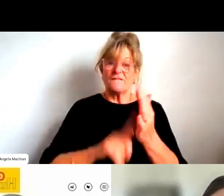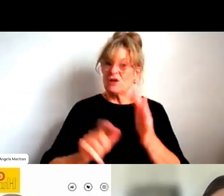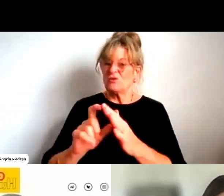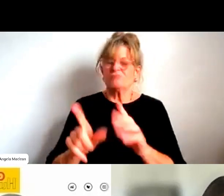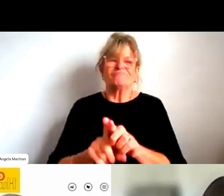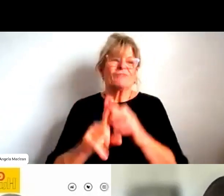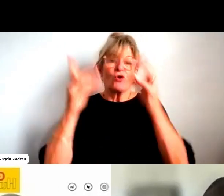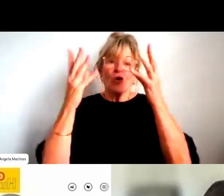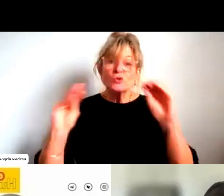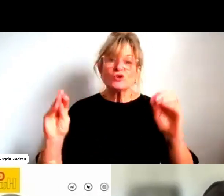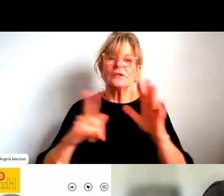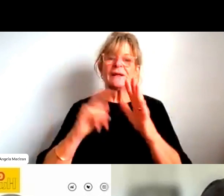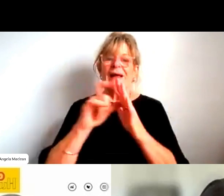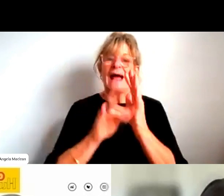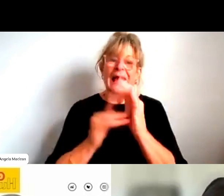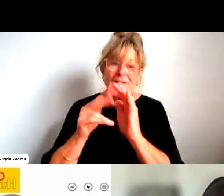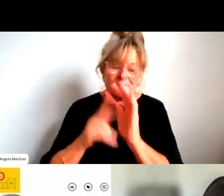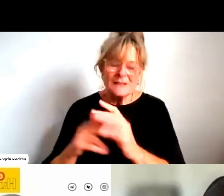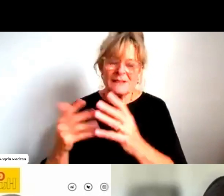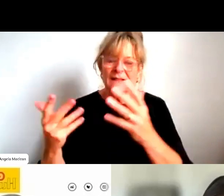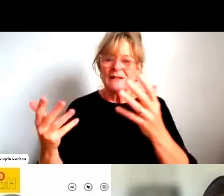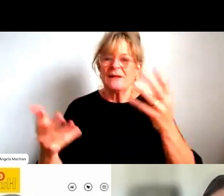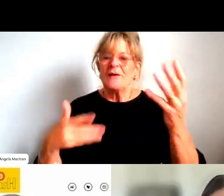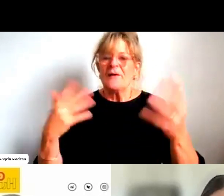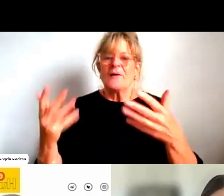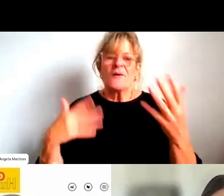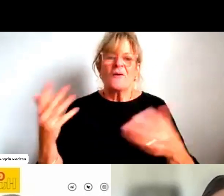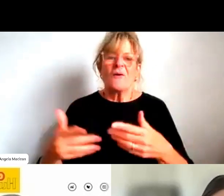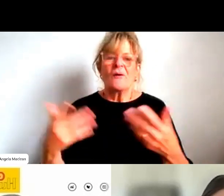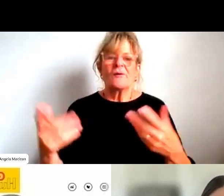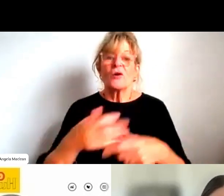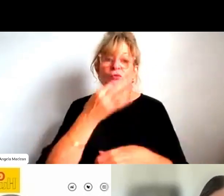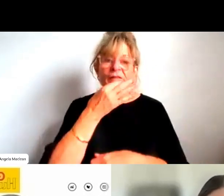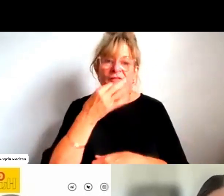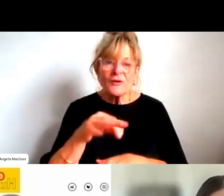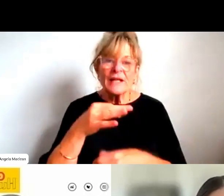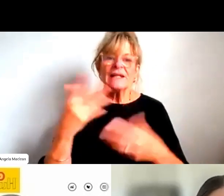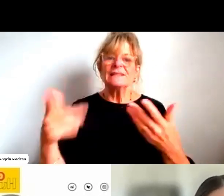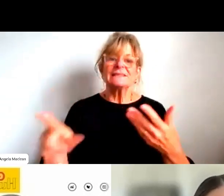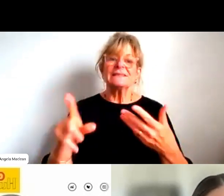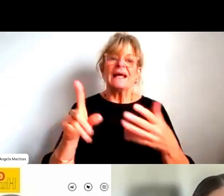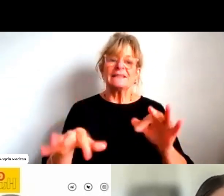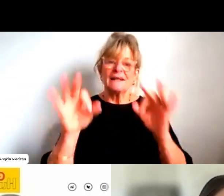or, um, referees and officials.